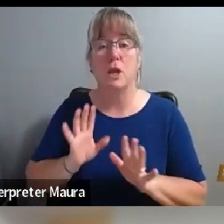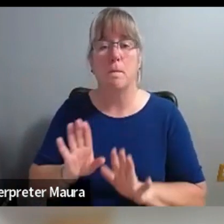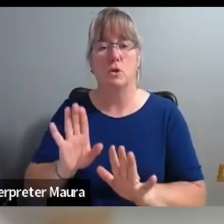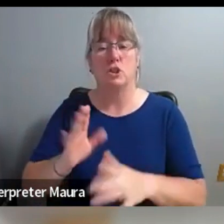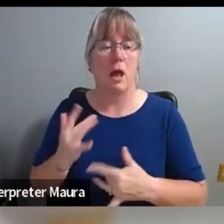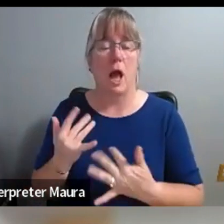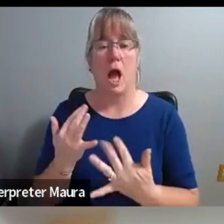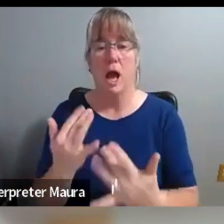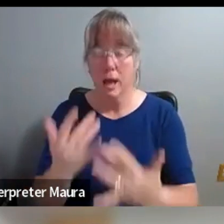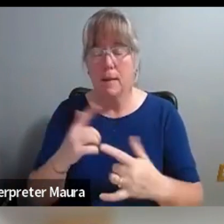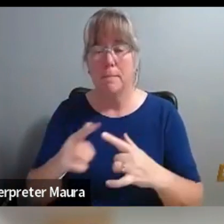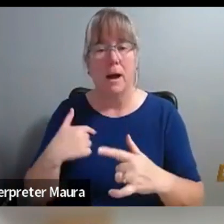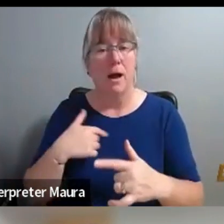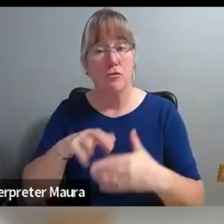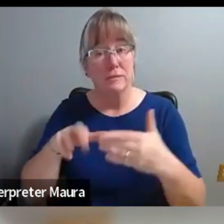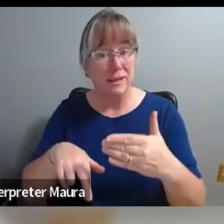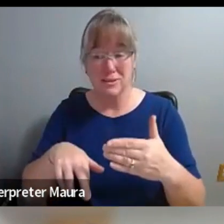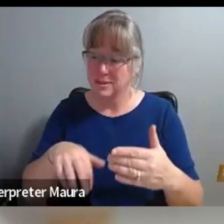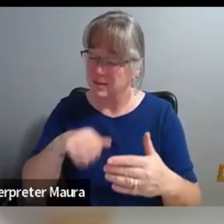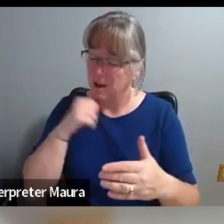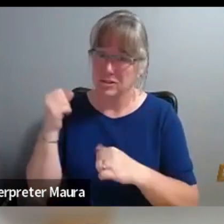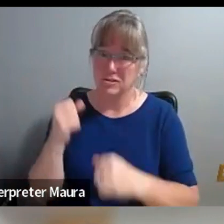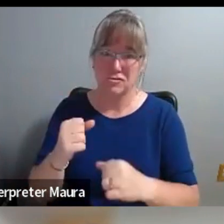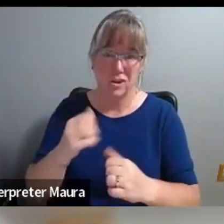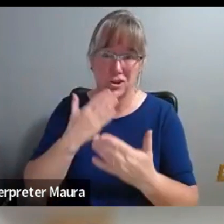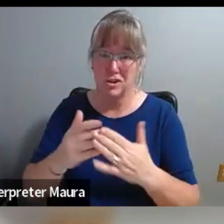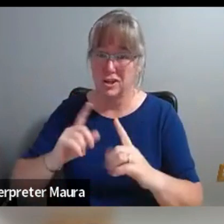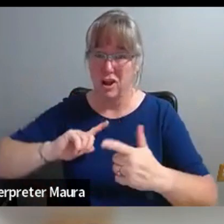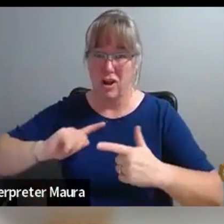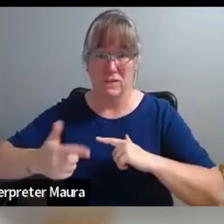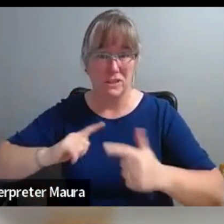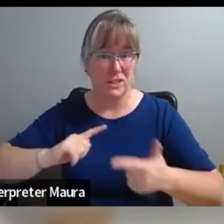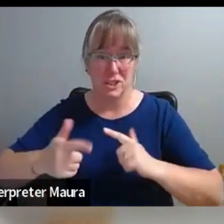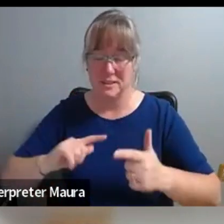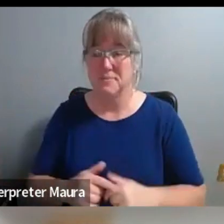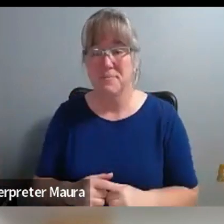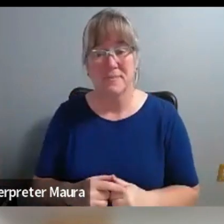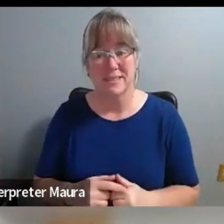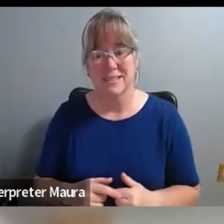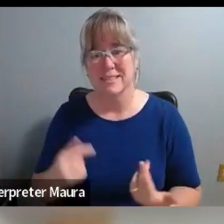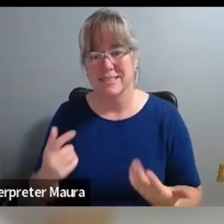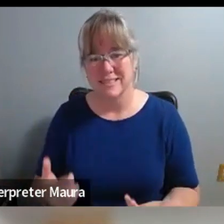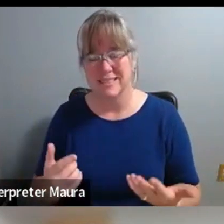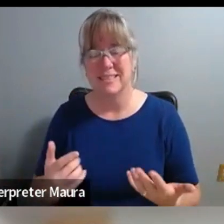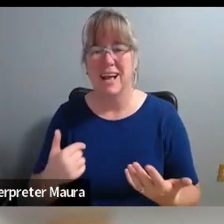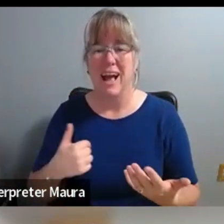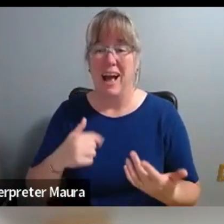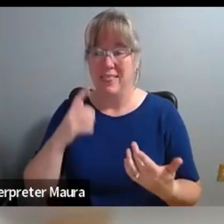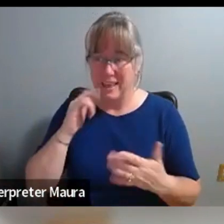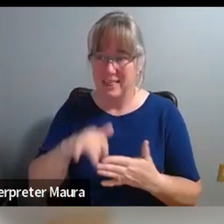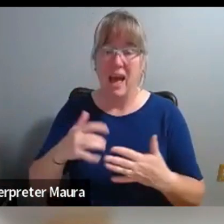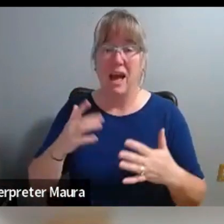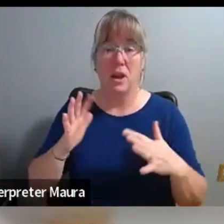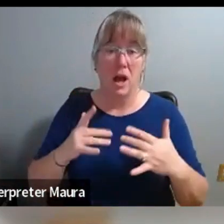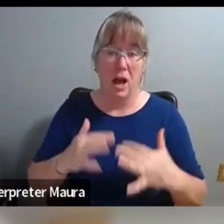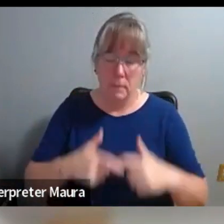meaningful conversation. So I'm going to go out on a limb and say the things that made this group pause and take two years